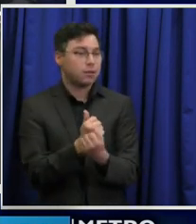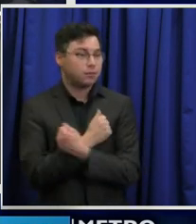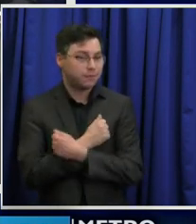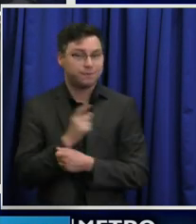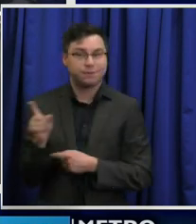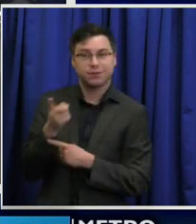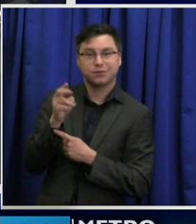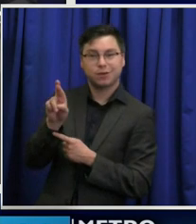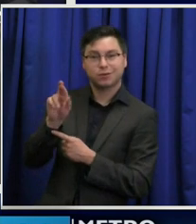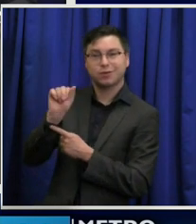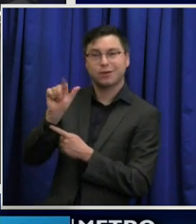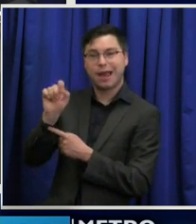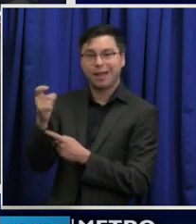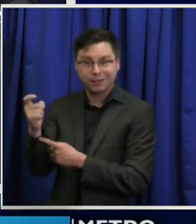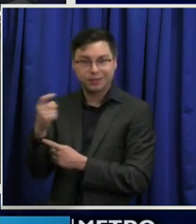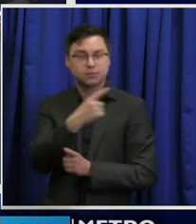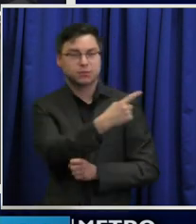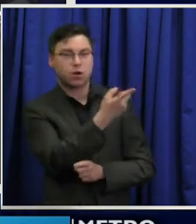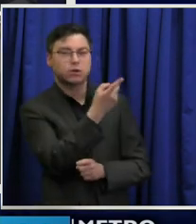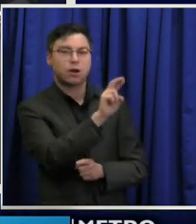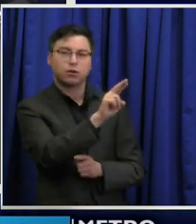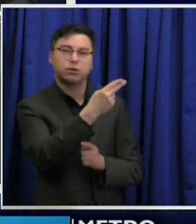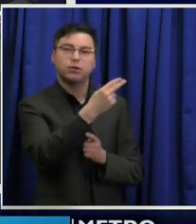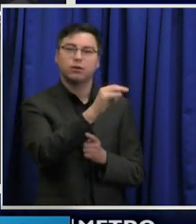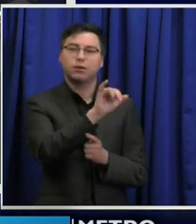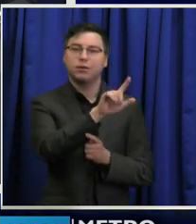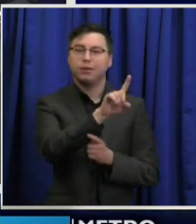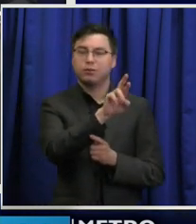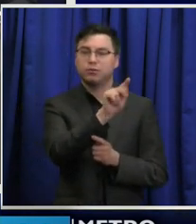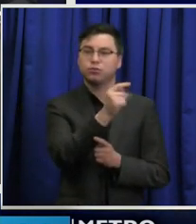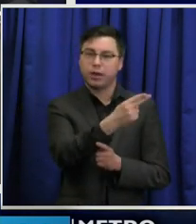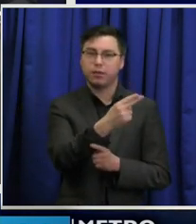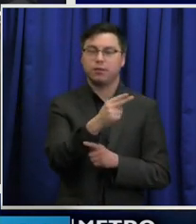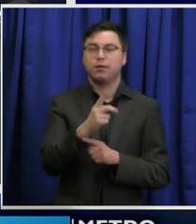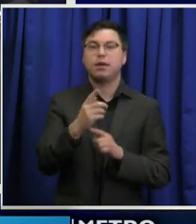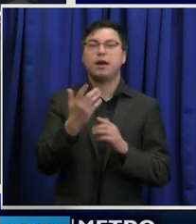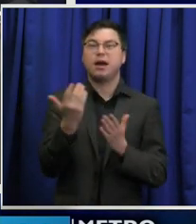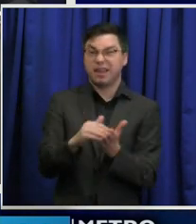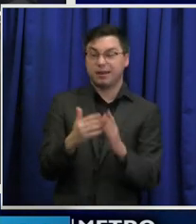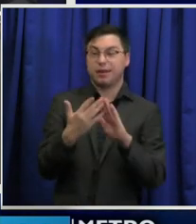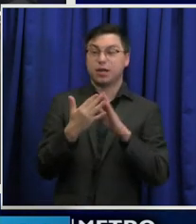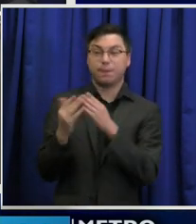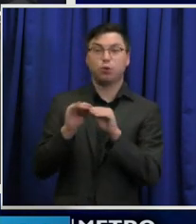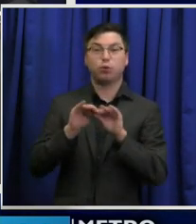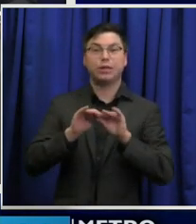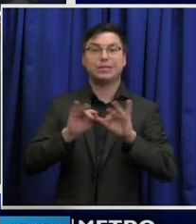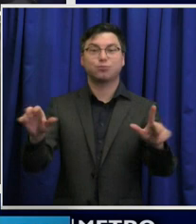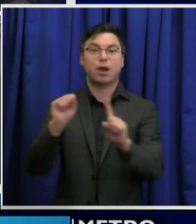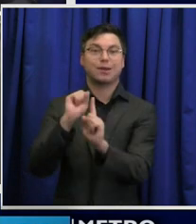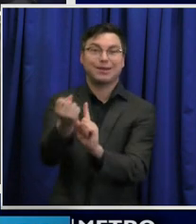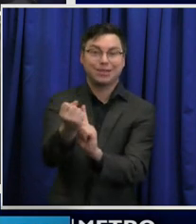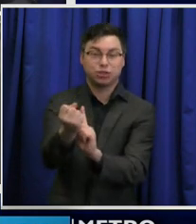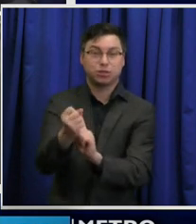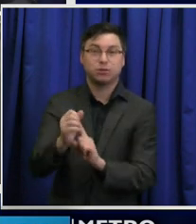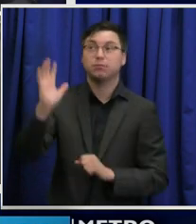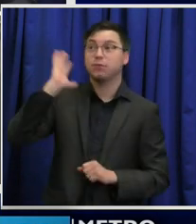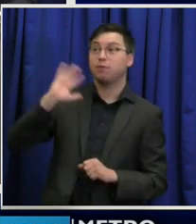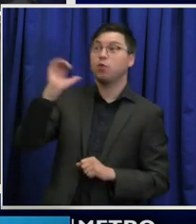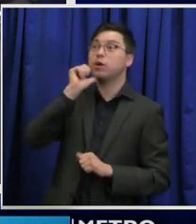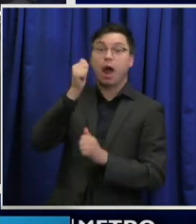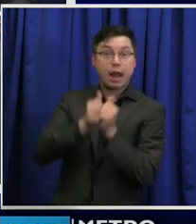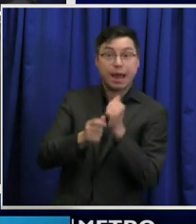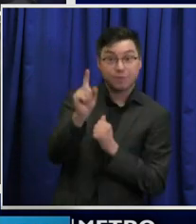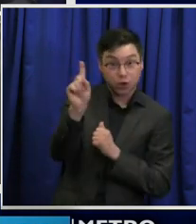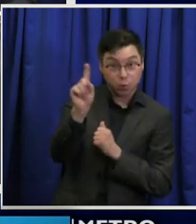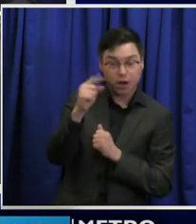Alex's or Dr. Hildreth's view on this. We're in a community spread condition. Early on, it was not everywhere in the community and you could